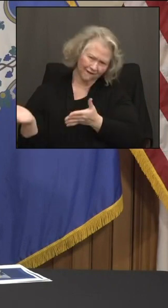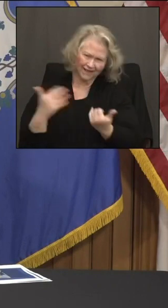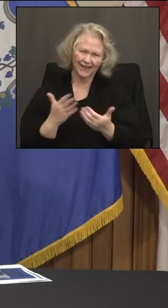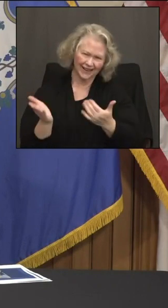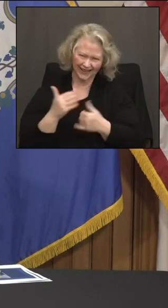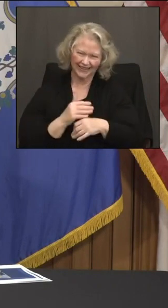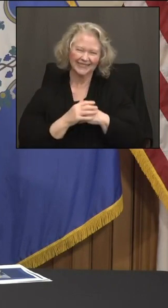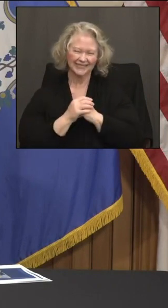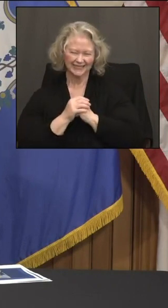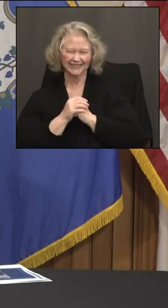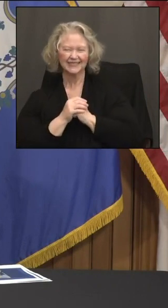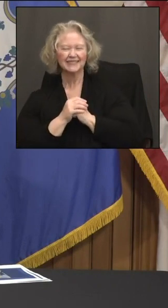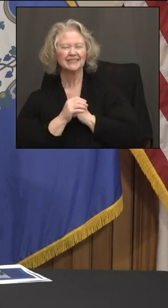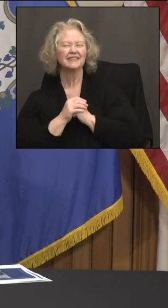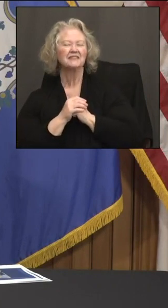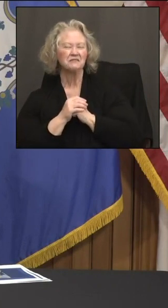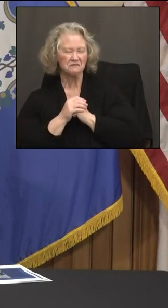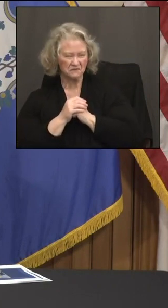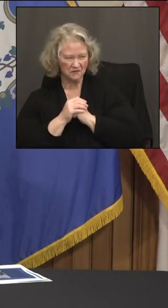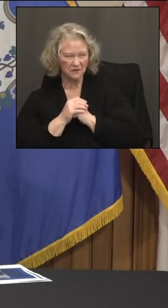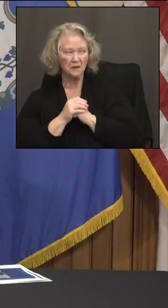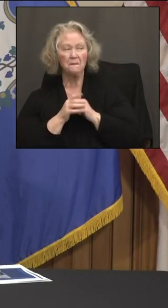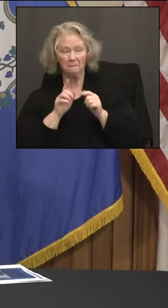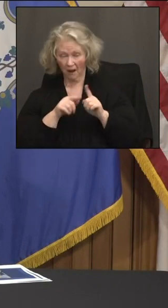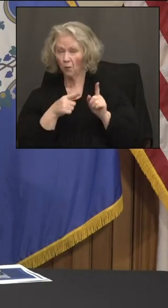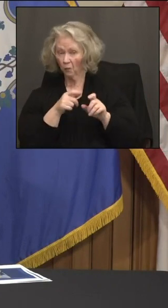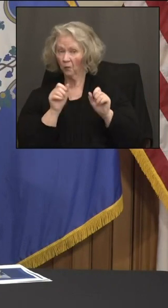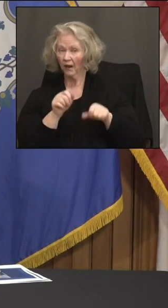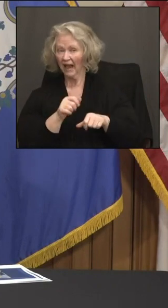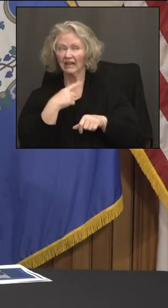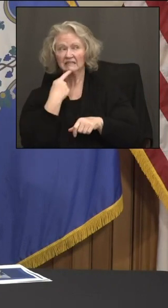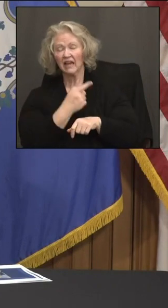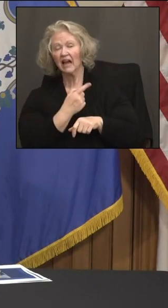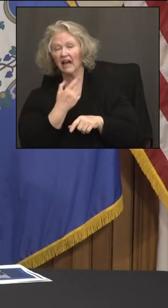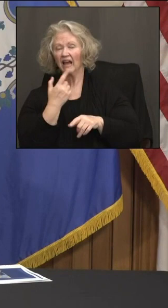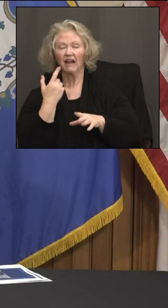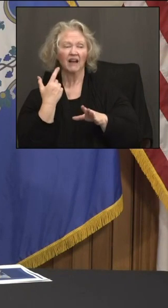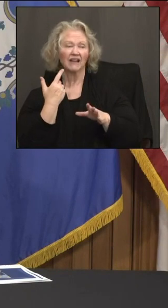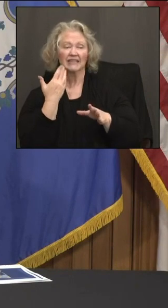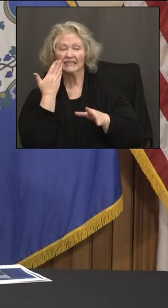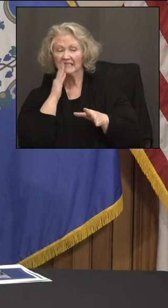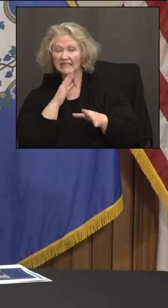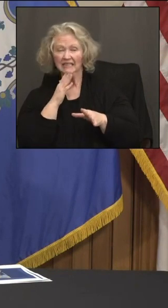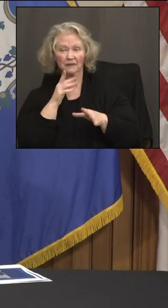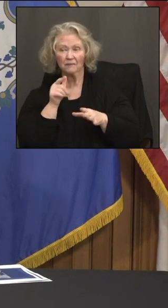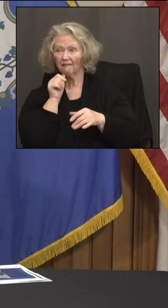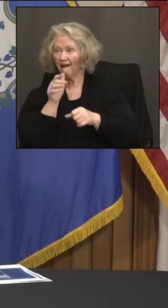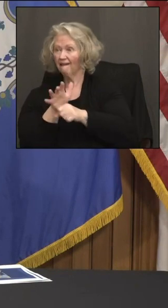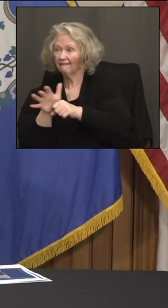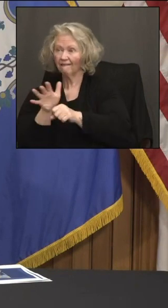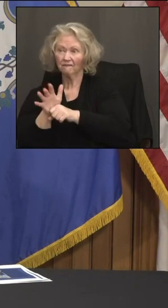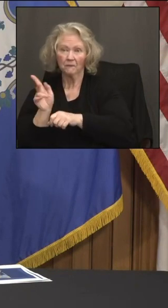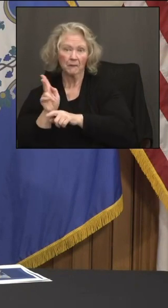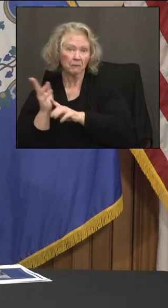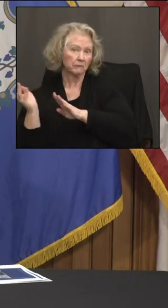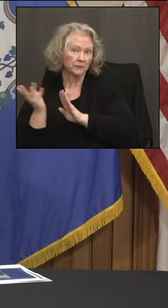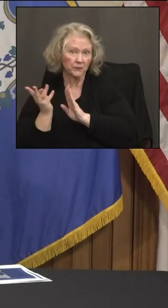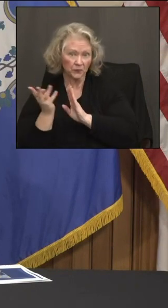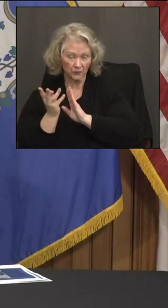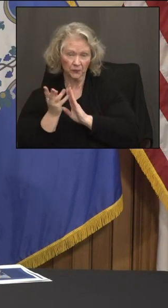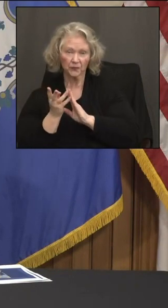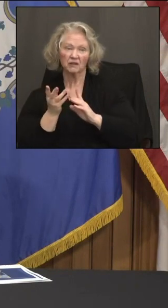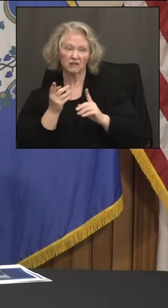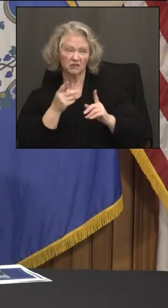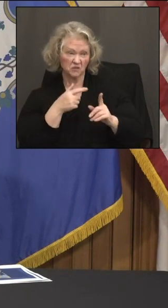OK. And the state has the ability to do that, to say to the federal government, we're not, we don't have enough arms for, you know, all the